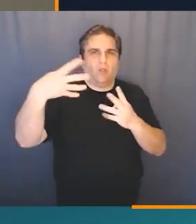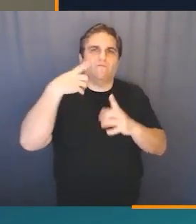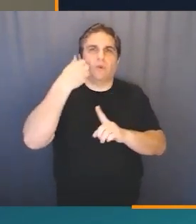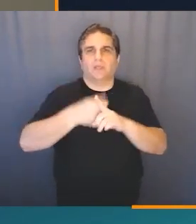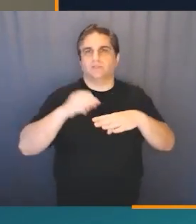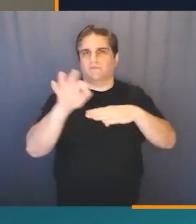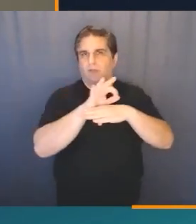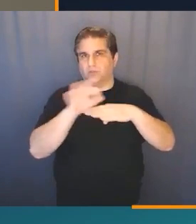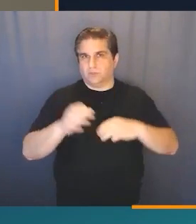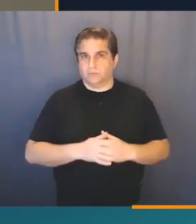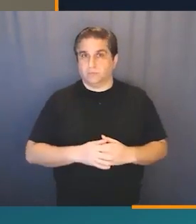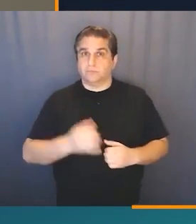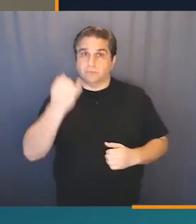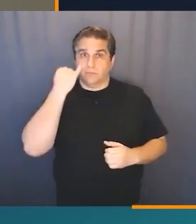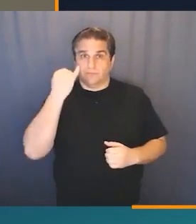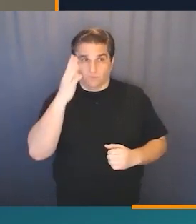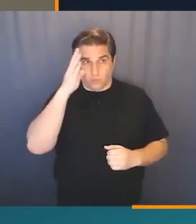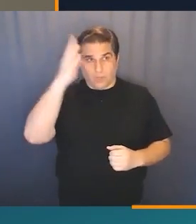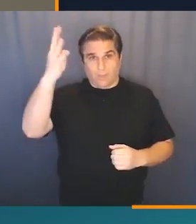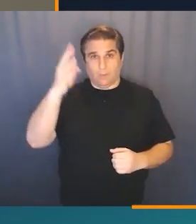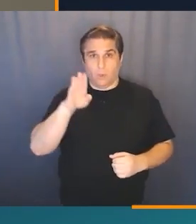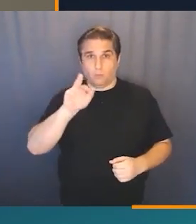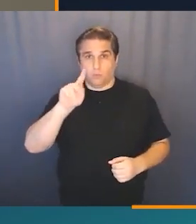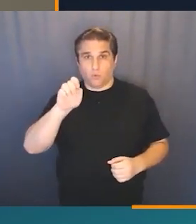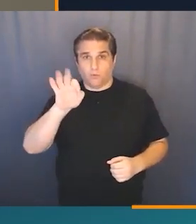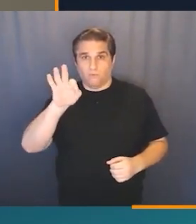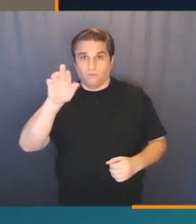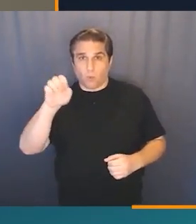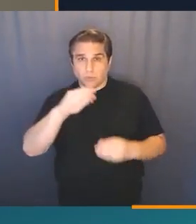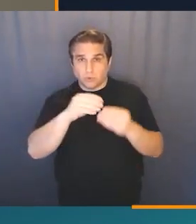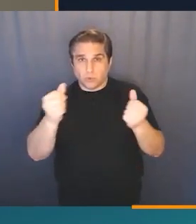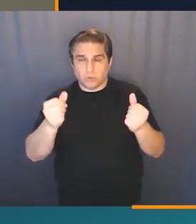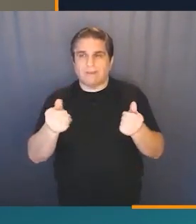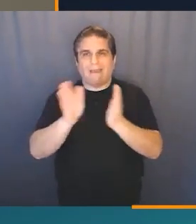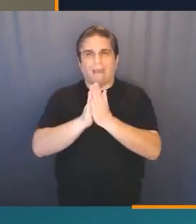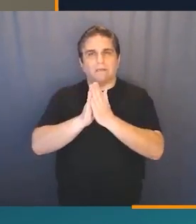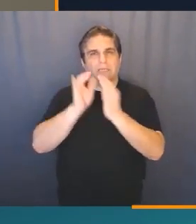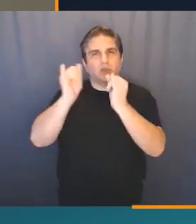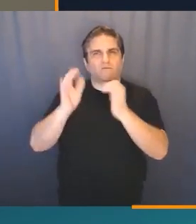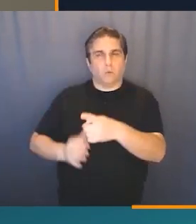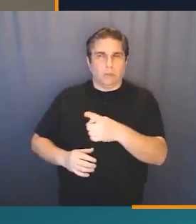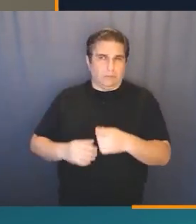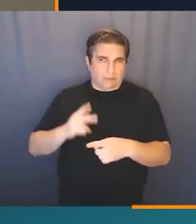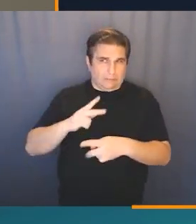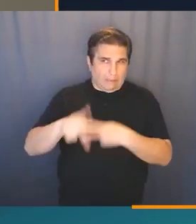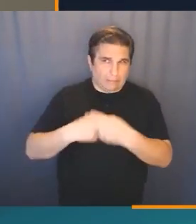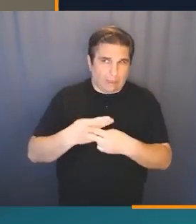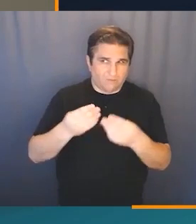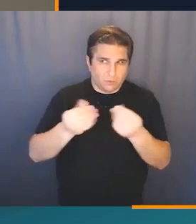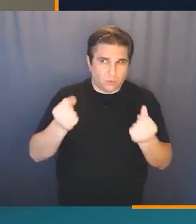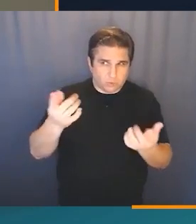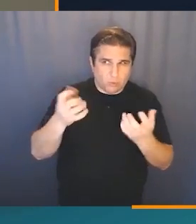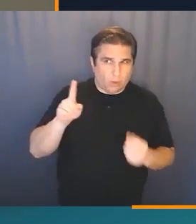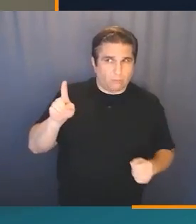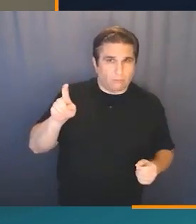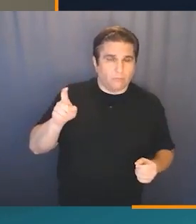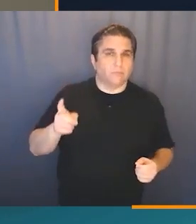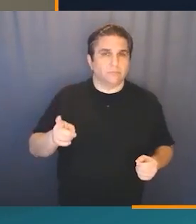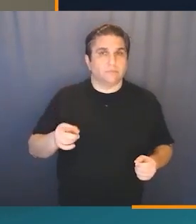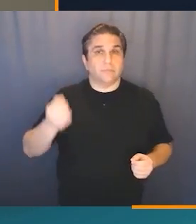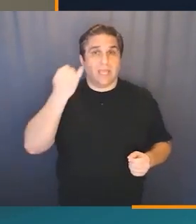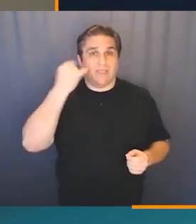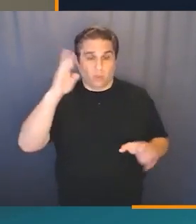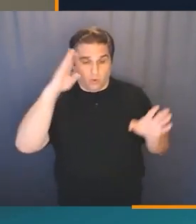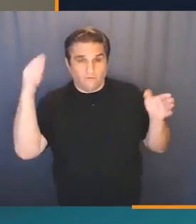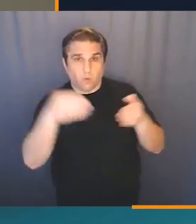of each individual function. If a brute force solution is what you came up with, talk to your interviewer to establish what kind of solution they're looking